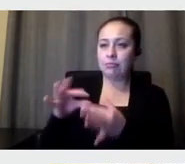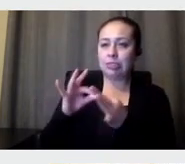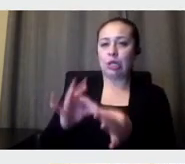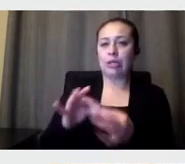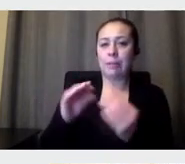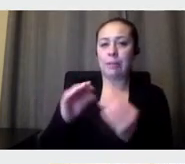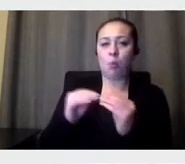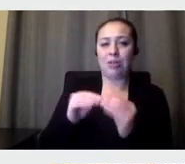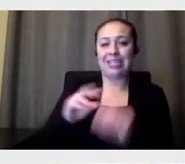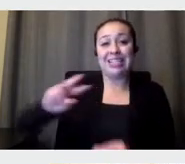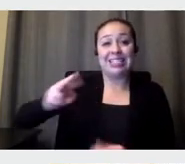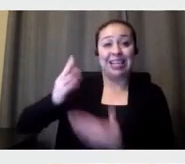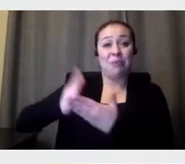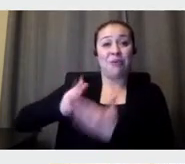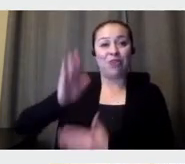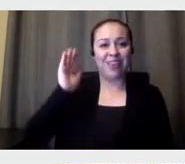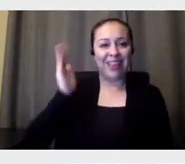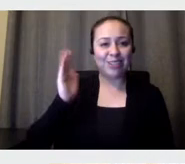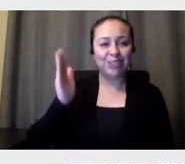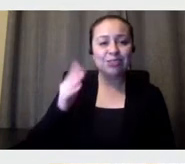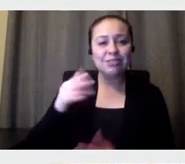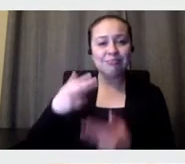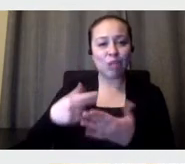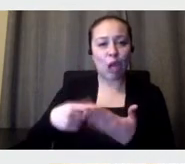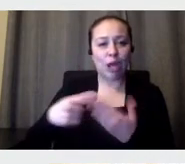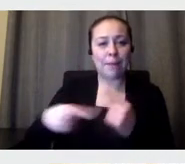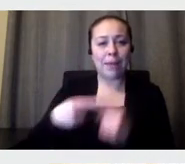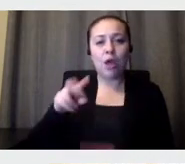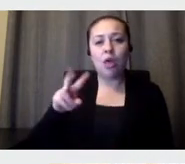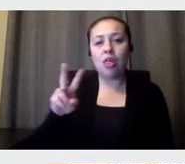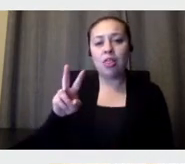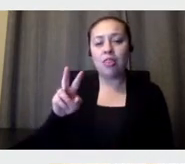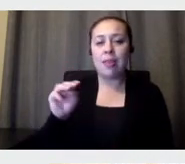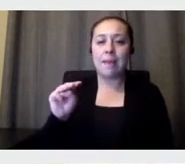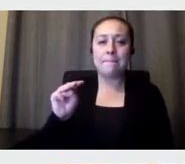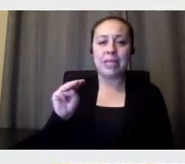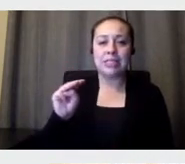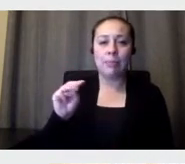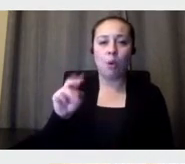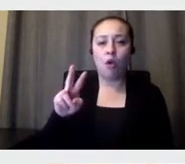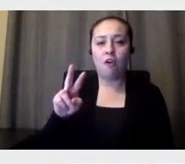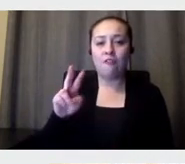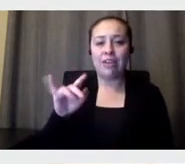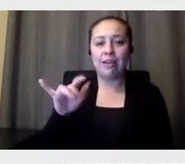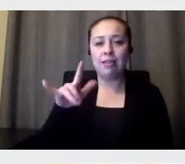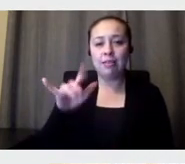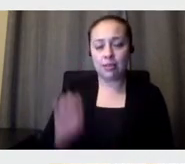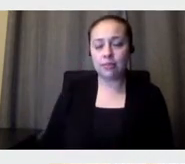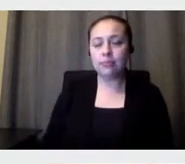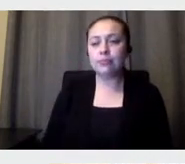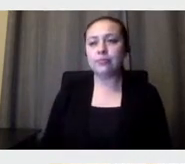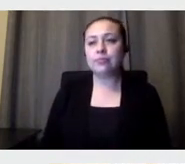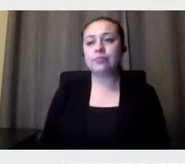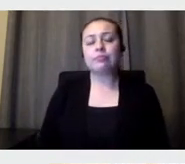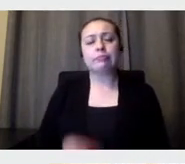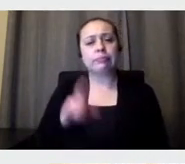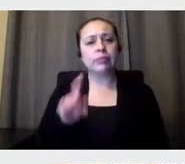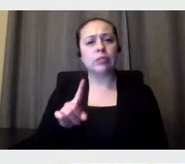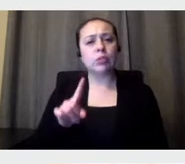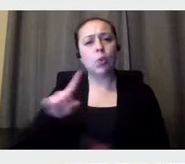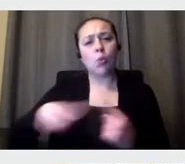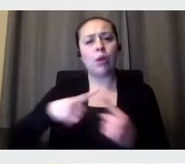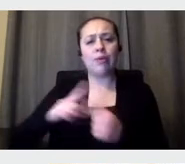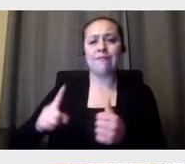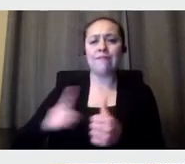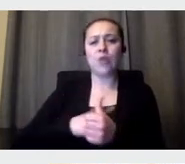second half of your lecture, the Vignellis. So let me start with, um, when, when were you first introduced to